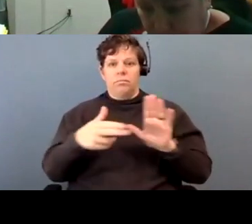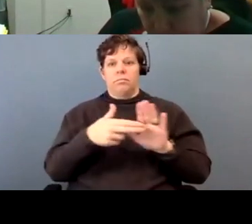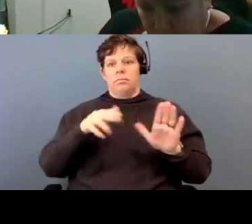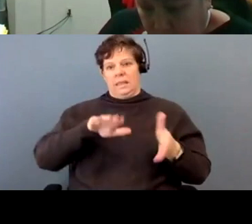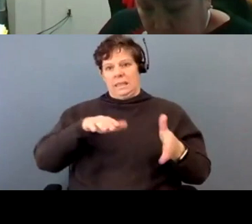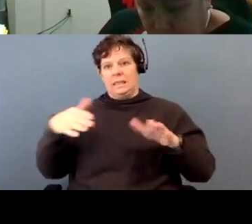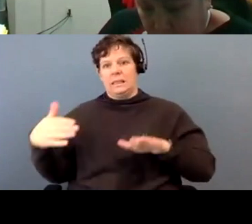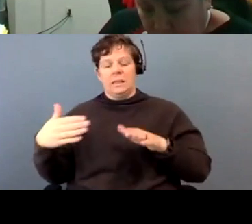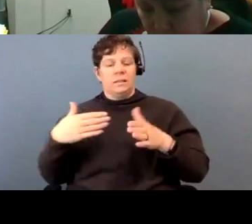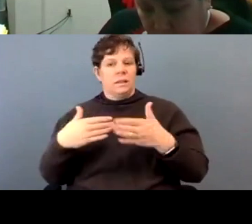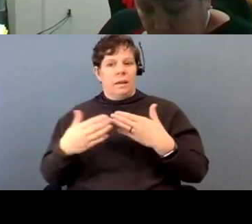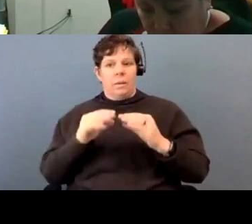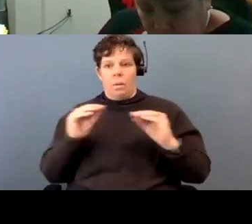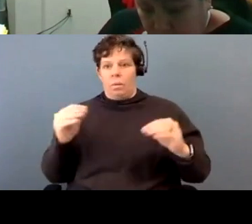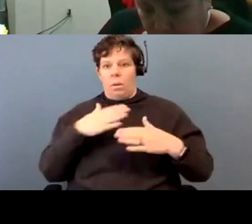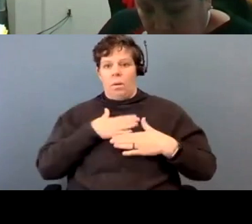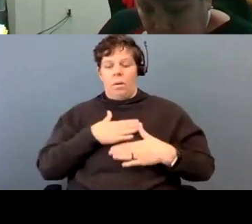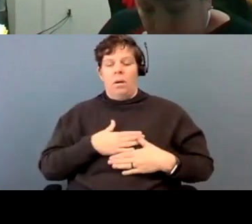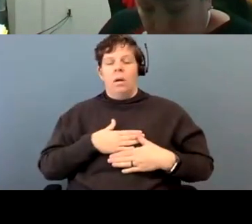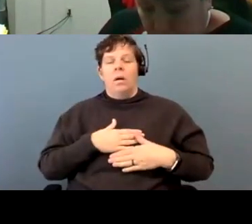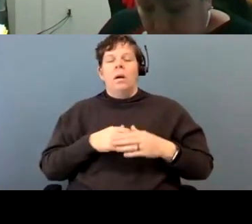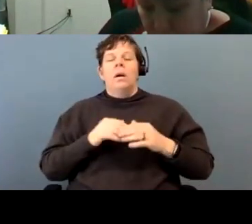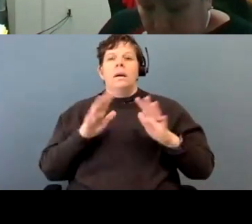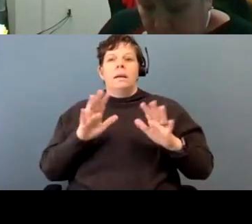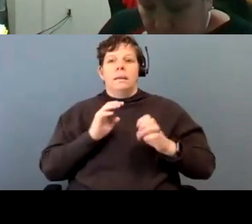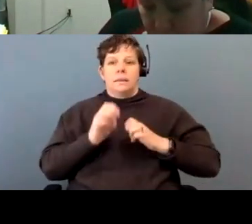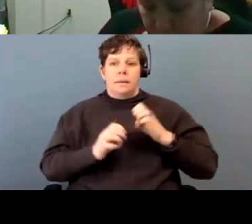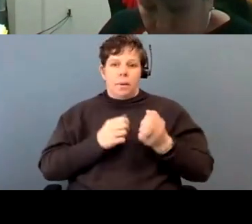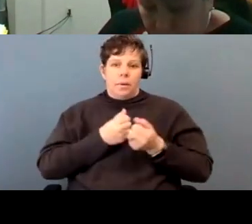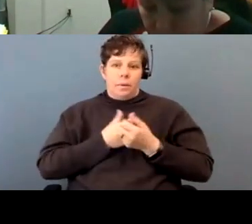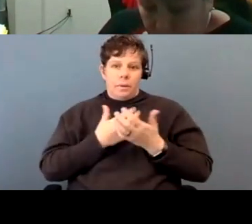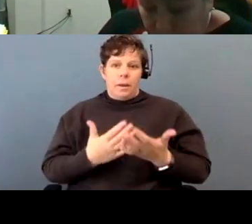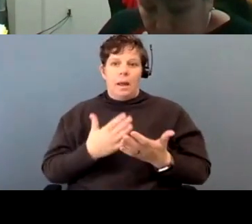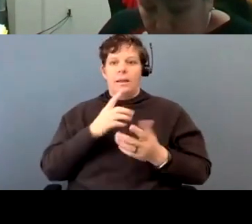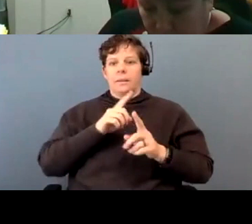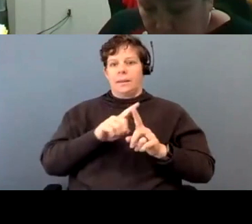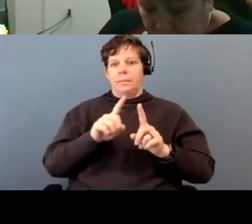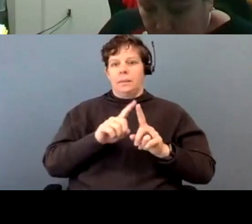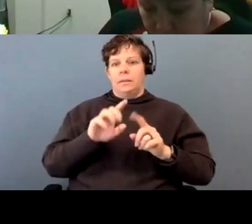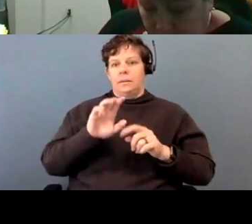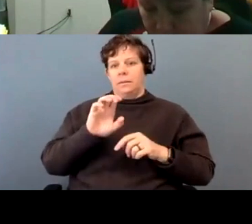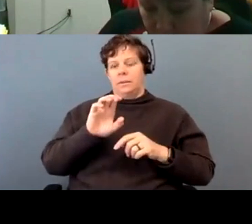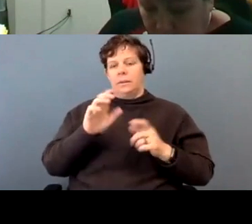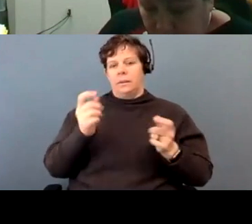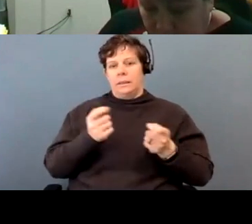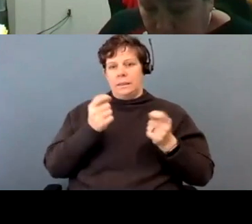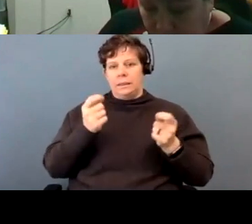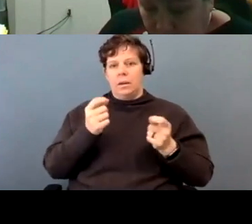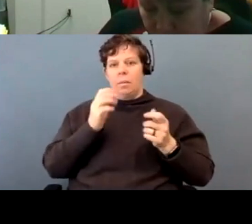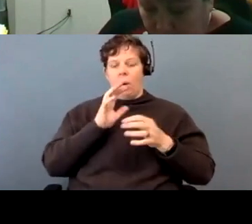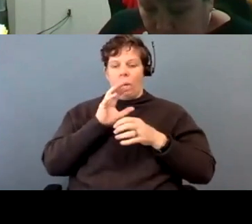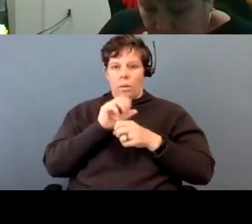tiring, but I use my, um, you know, some ceremonial ways and smudging and making sure